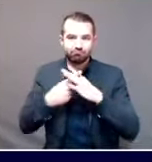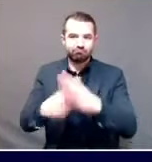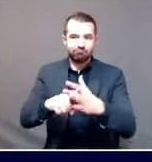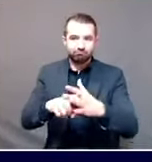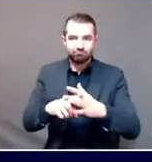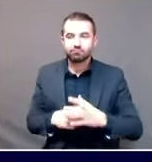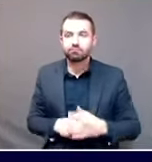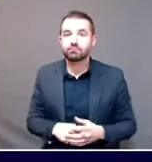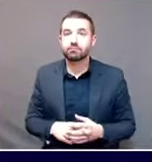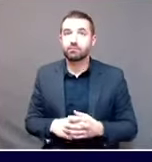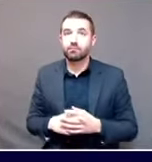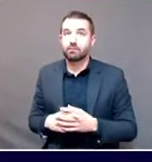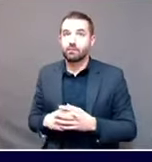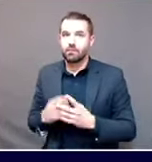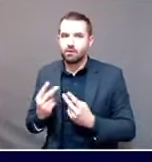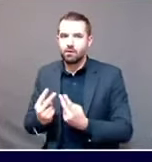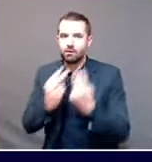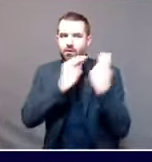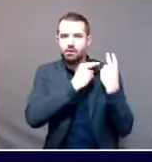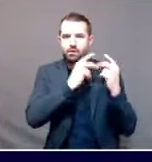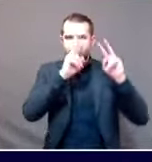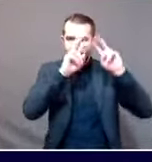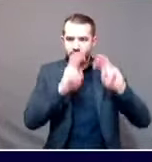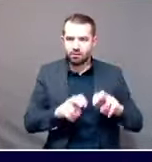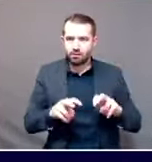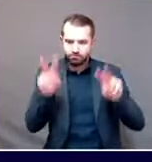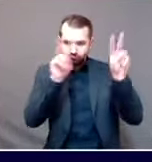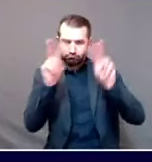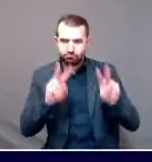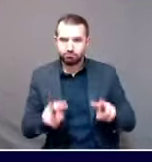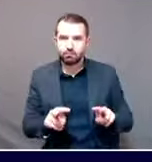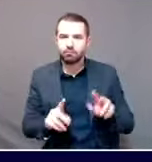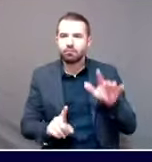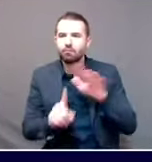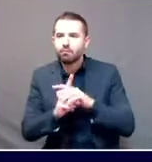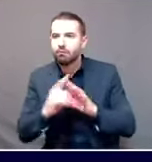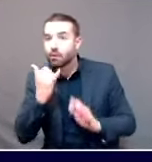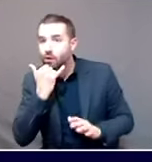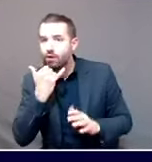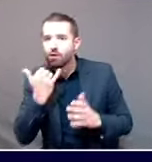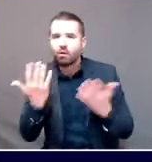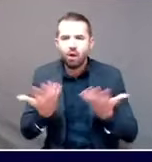that after action report yet, but that's a standard thing after an event of that nature.